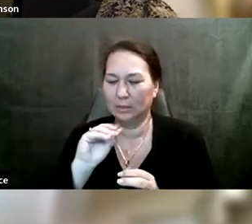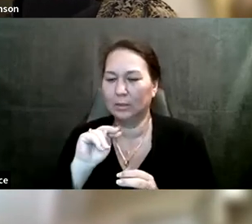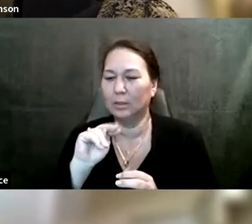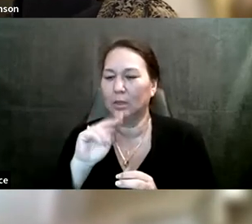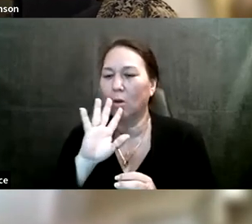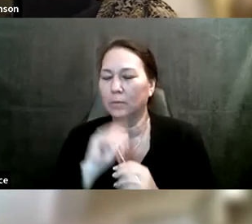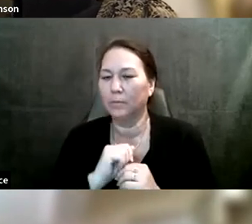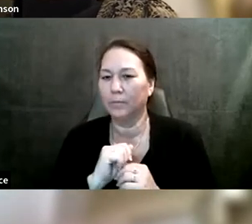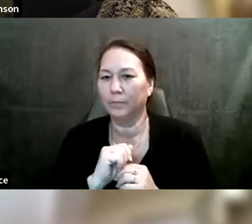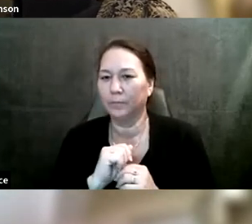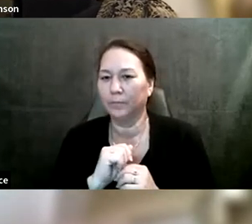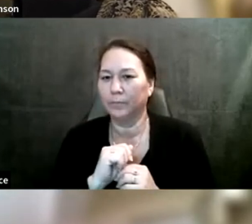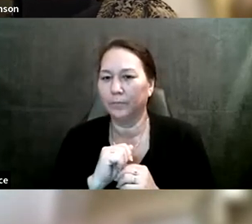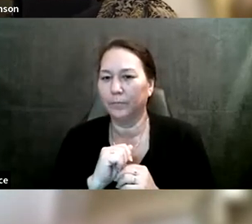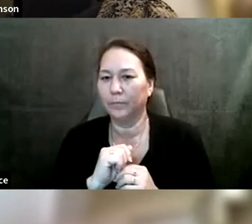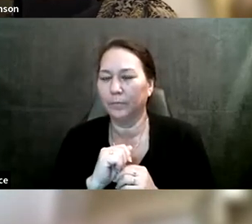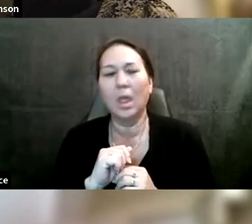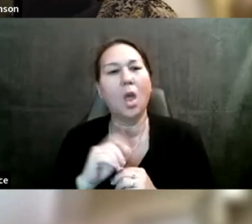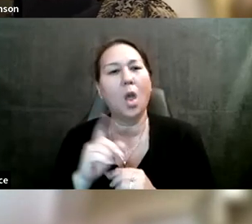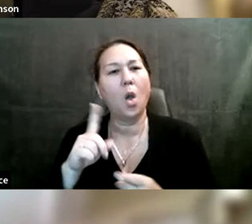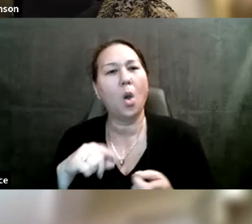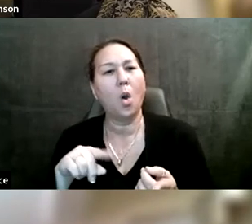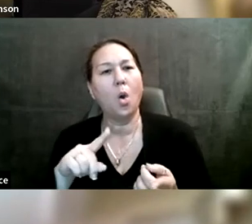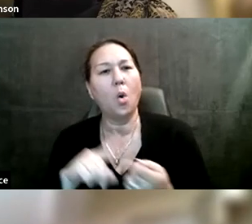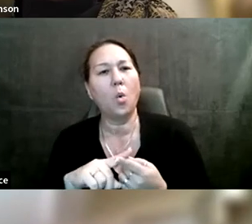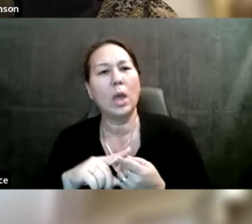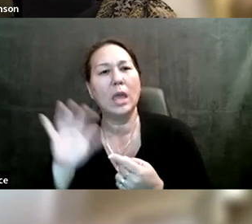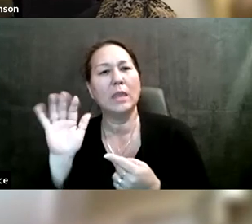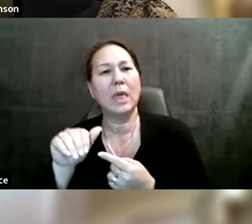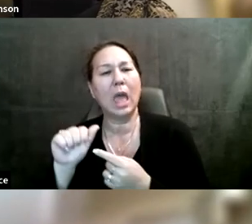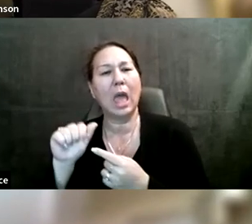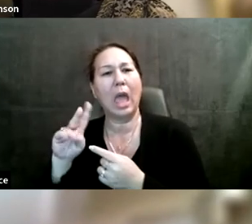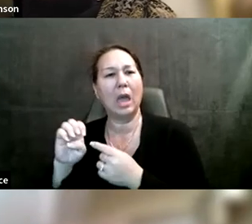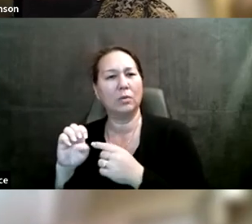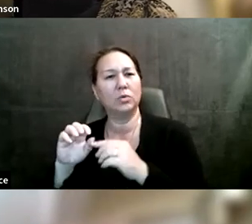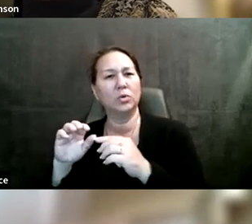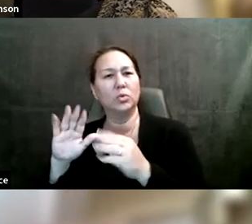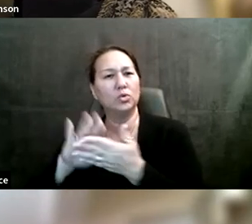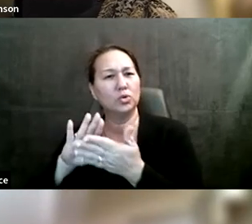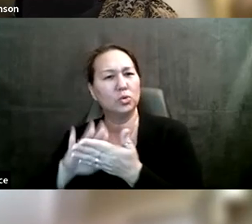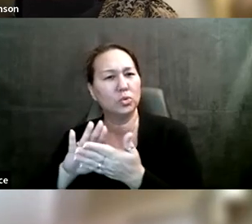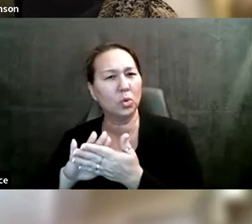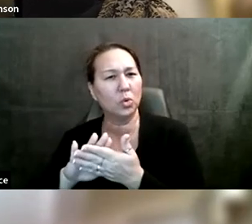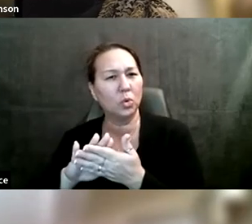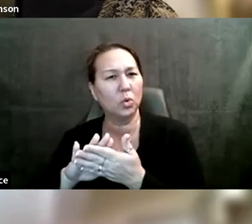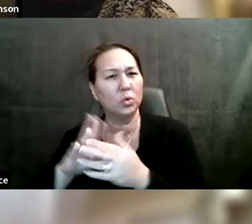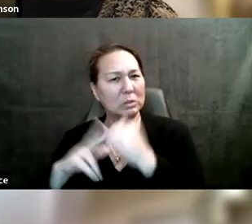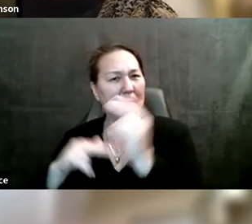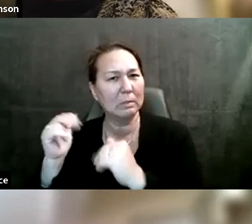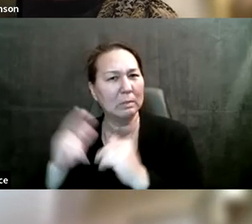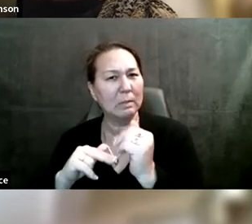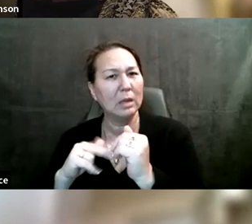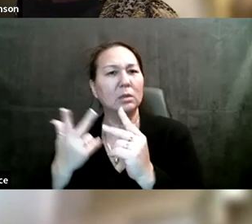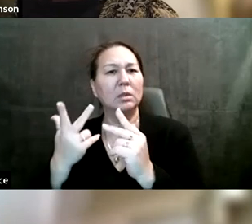were there other schools that were shut down or merged to become Mildred Avenue or how did they get their student